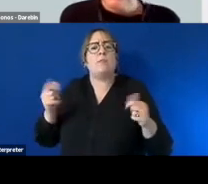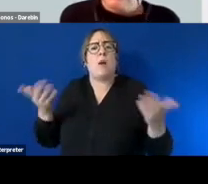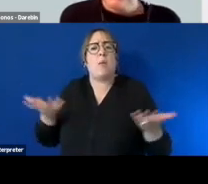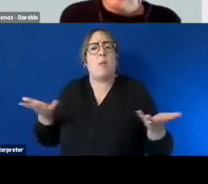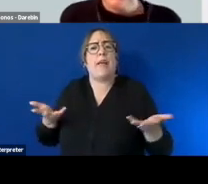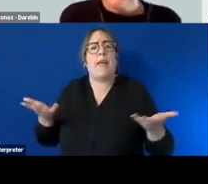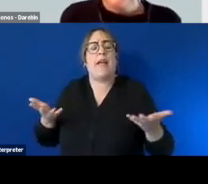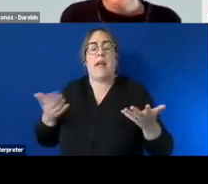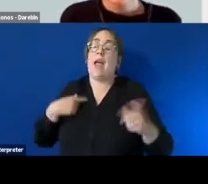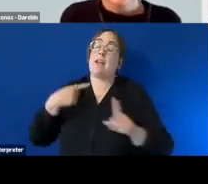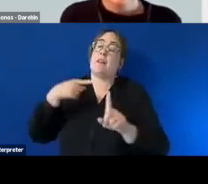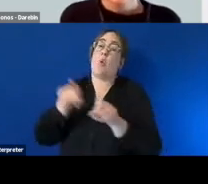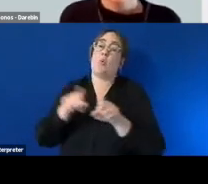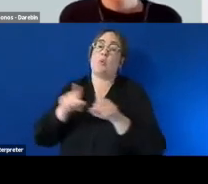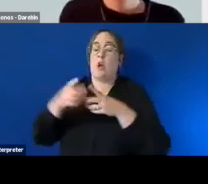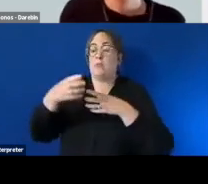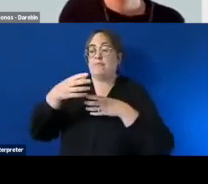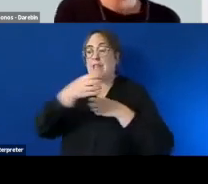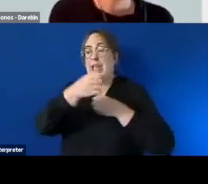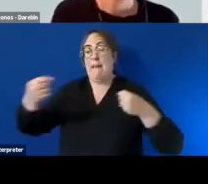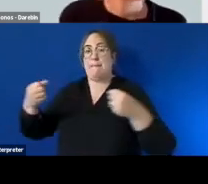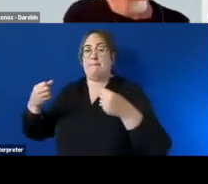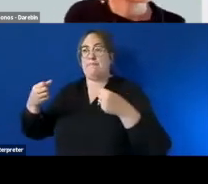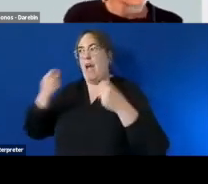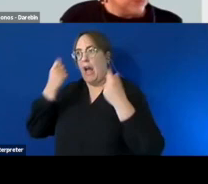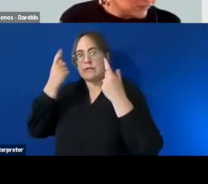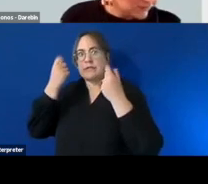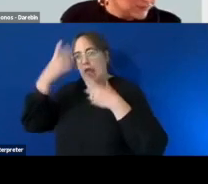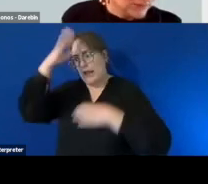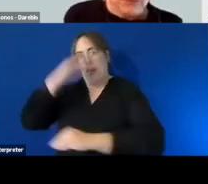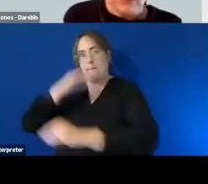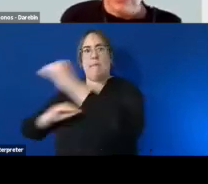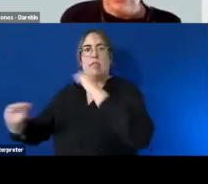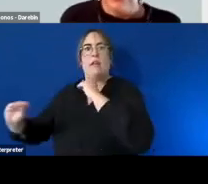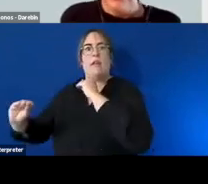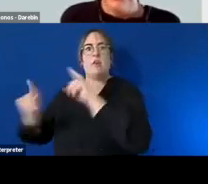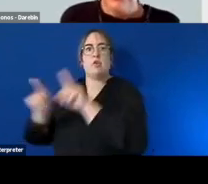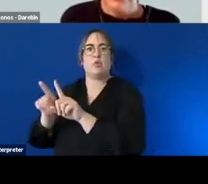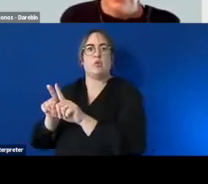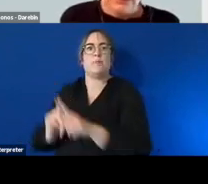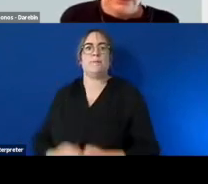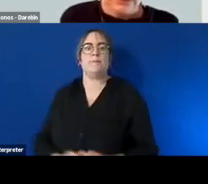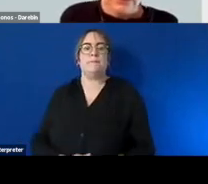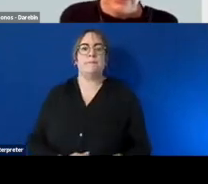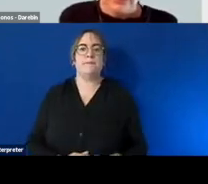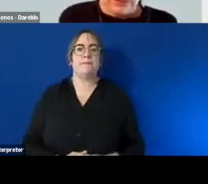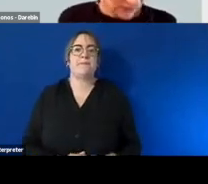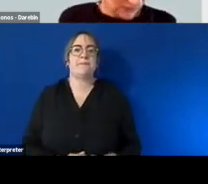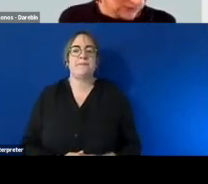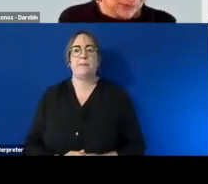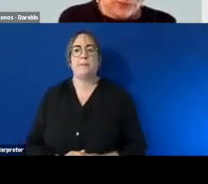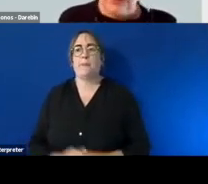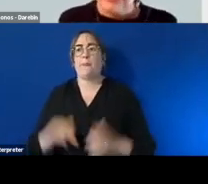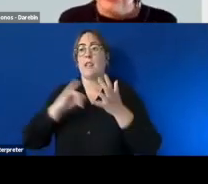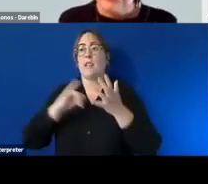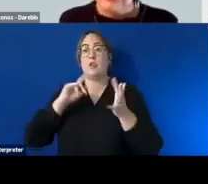the empathy you know opportunity opportunity opportunity opportunity um maybe uh sue do you have a response